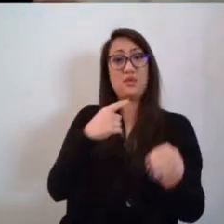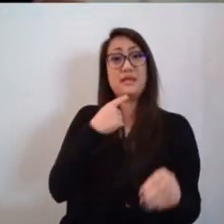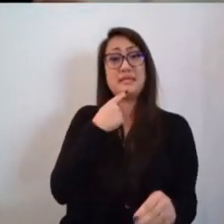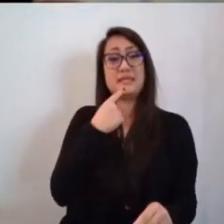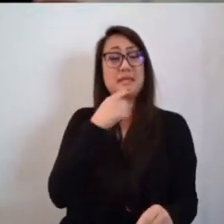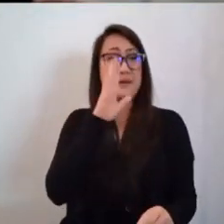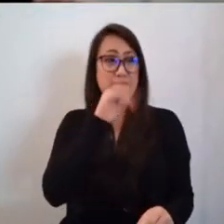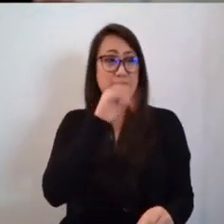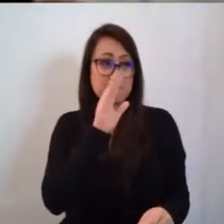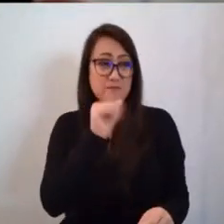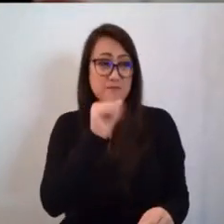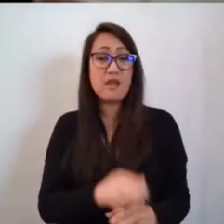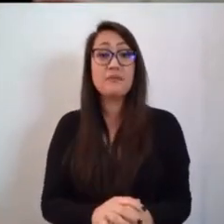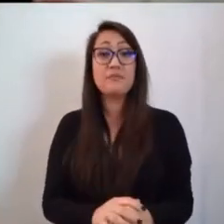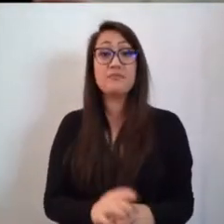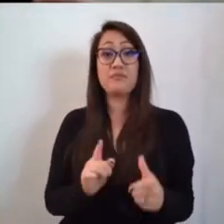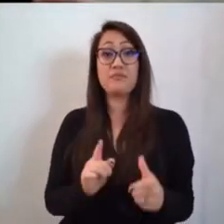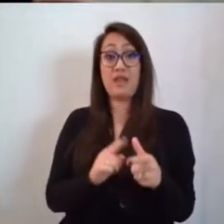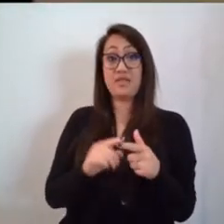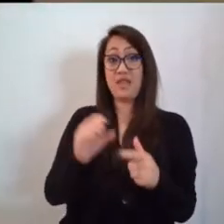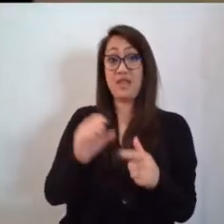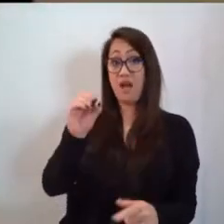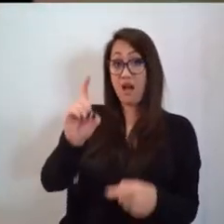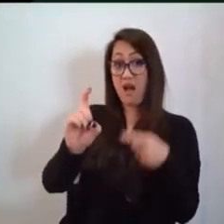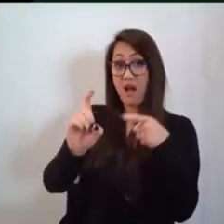Then he sold his ox. Then